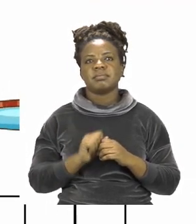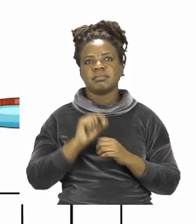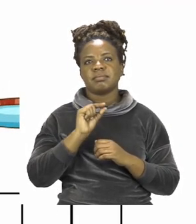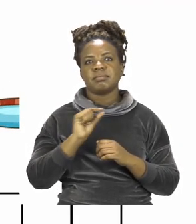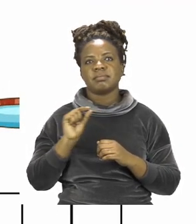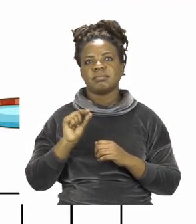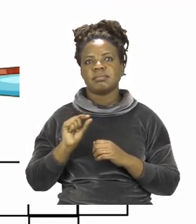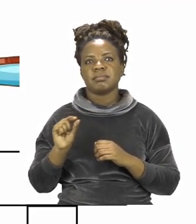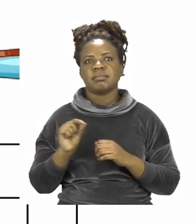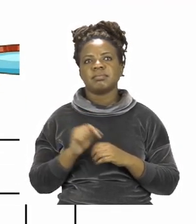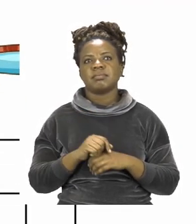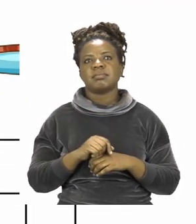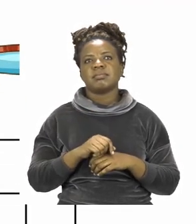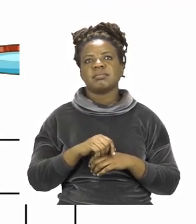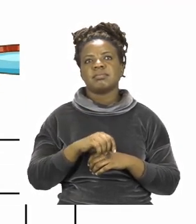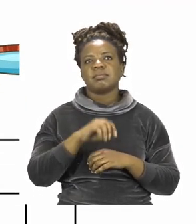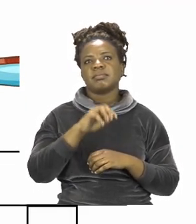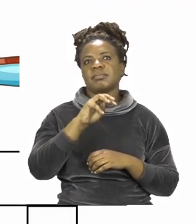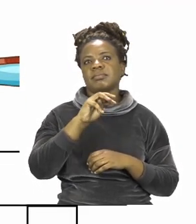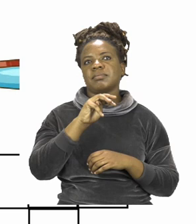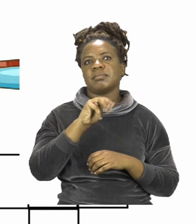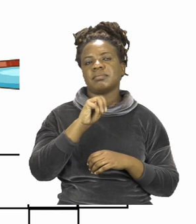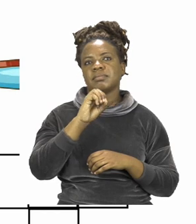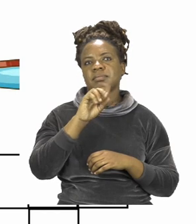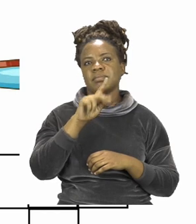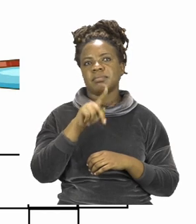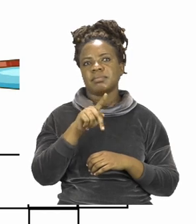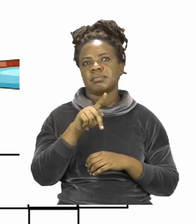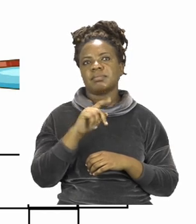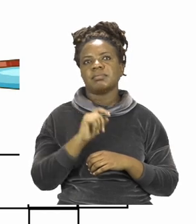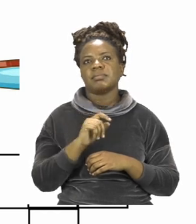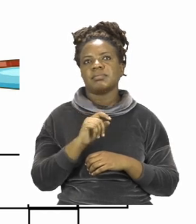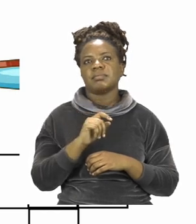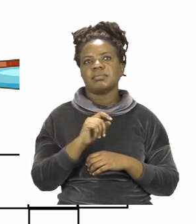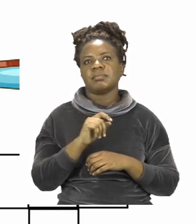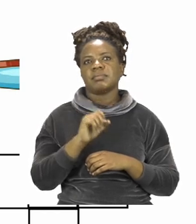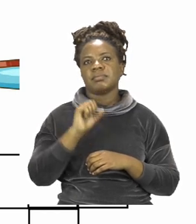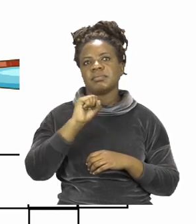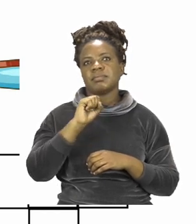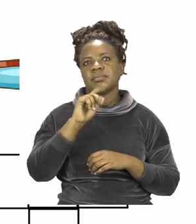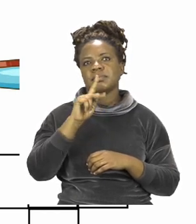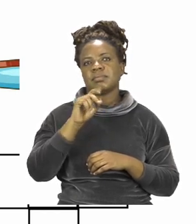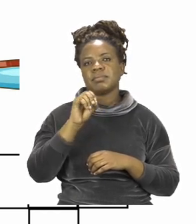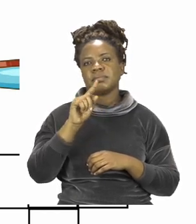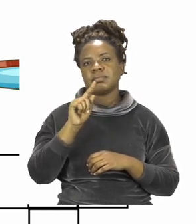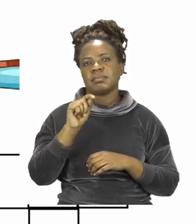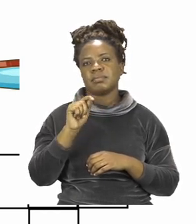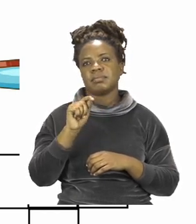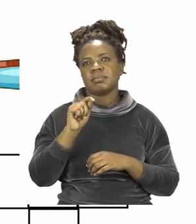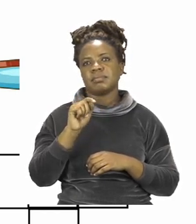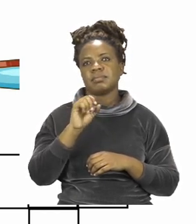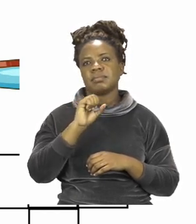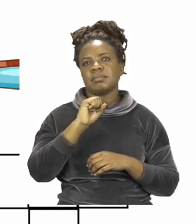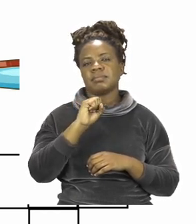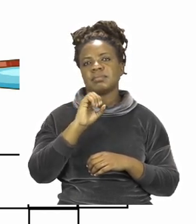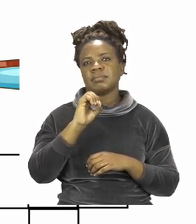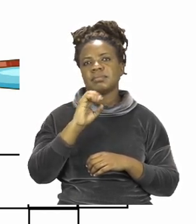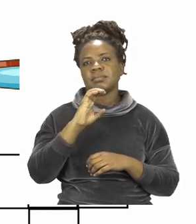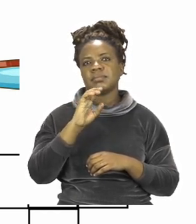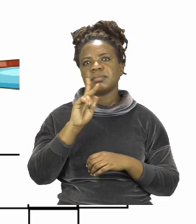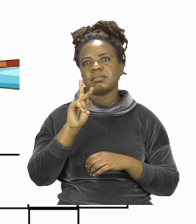we have the words mop, spot, sock,